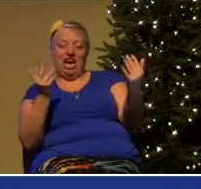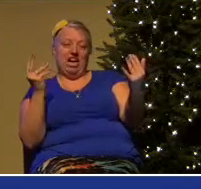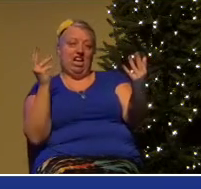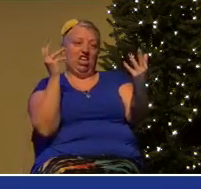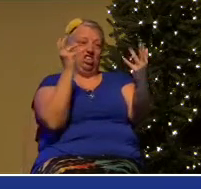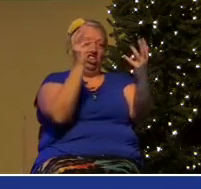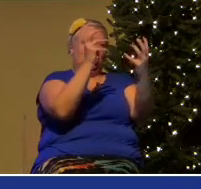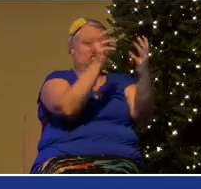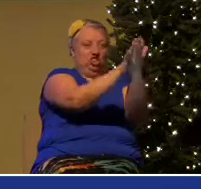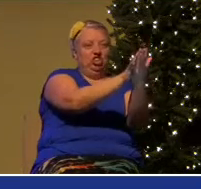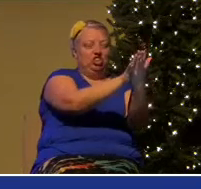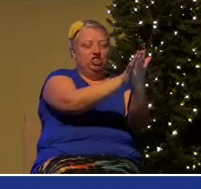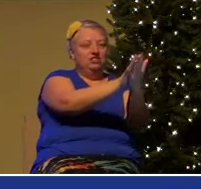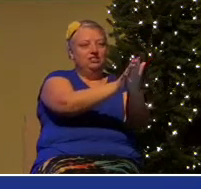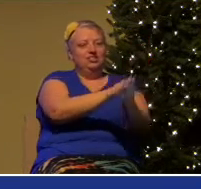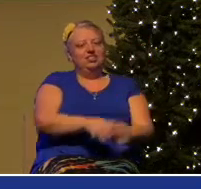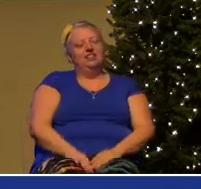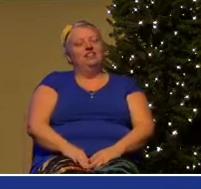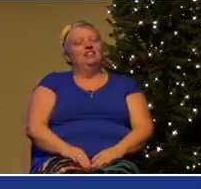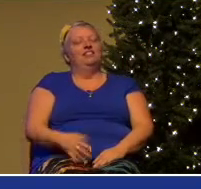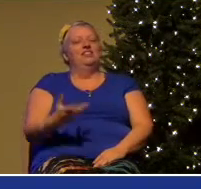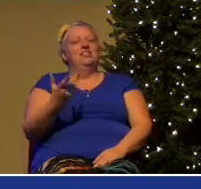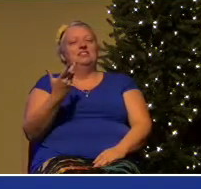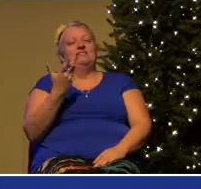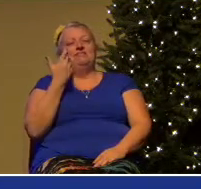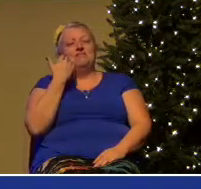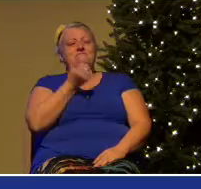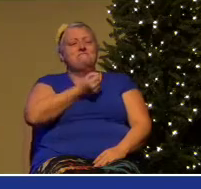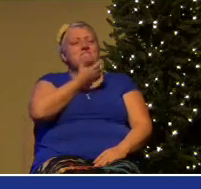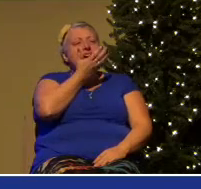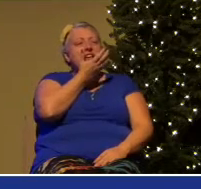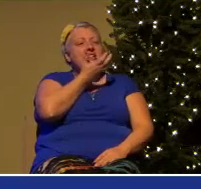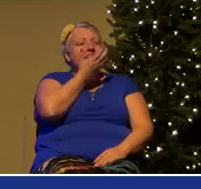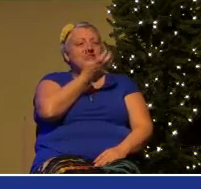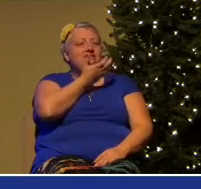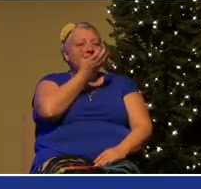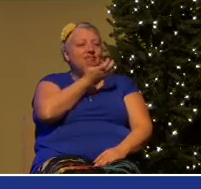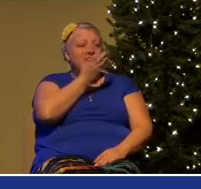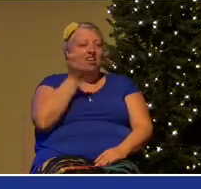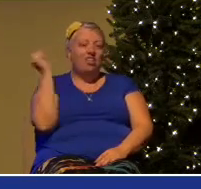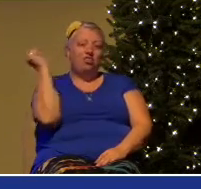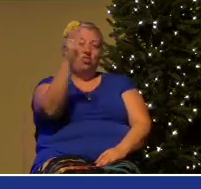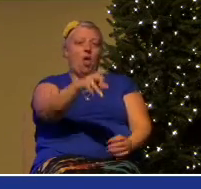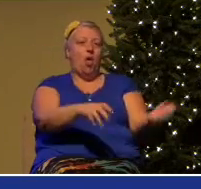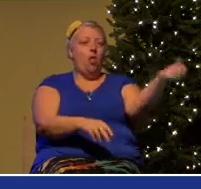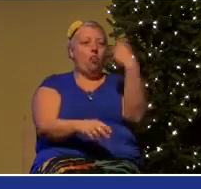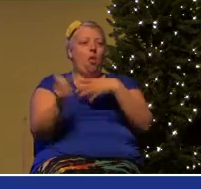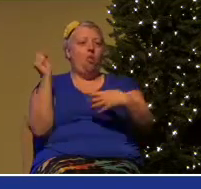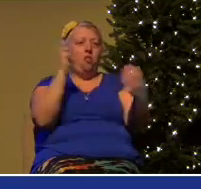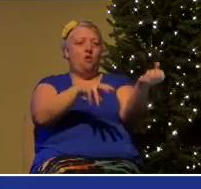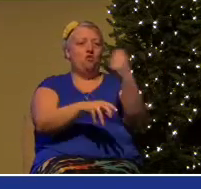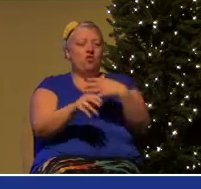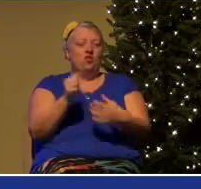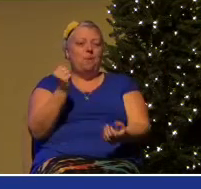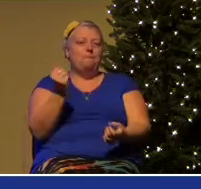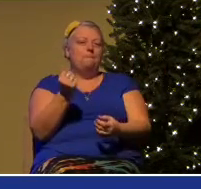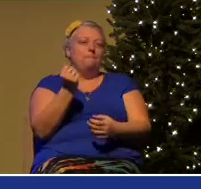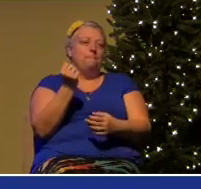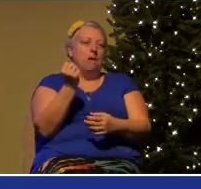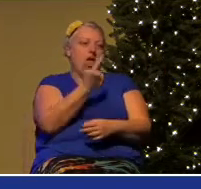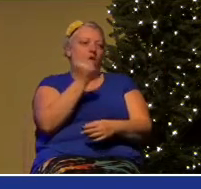mud, when people throw mud at you, you're all going to end up being slimed. Scripture puts it this way.